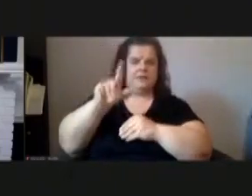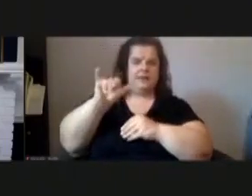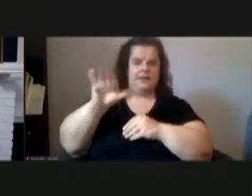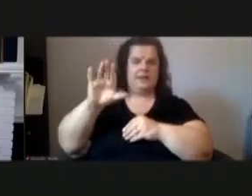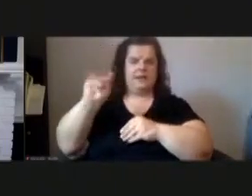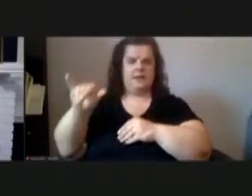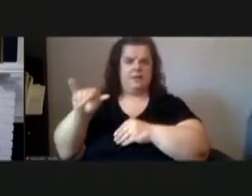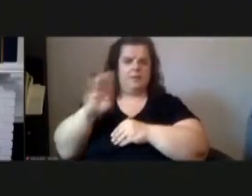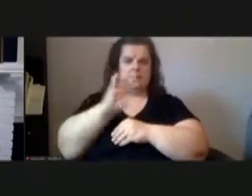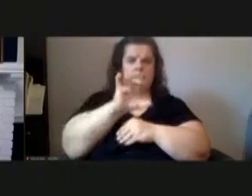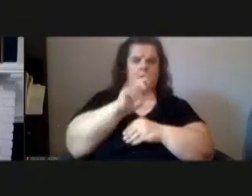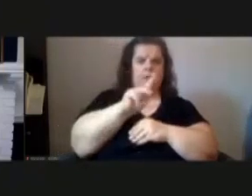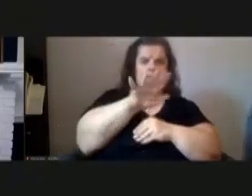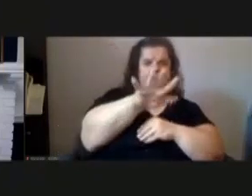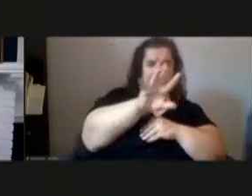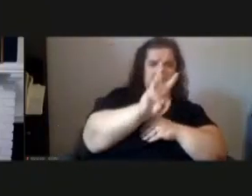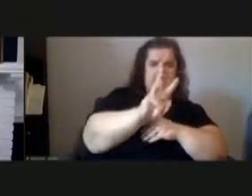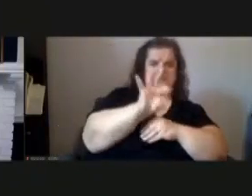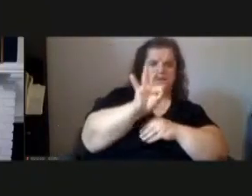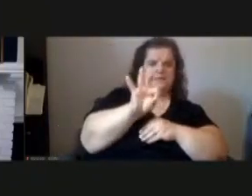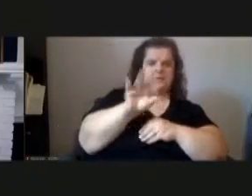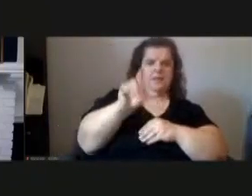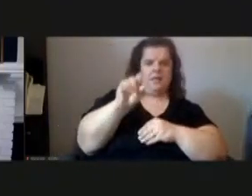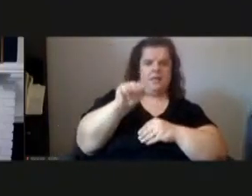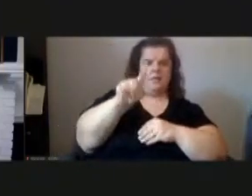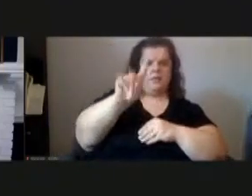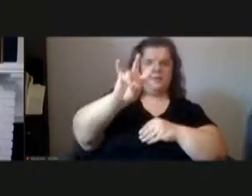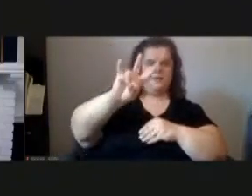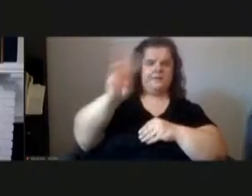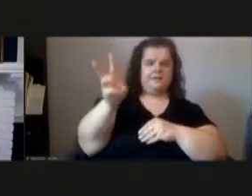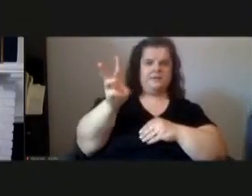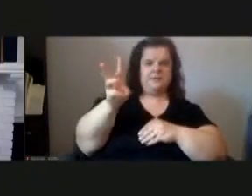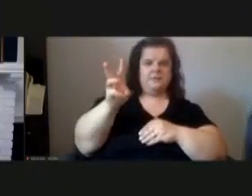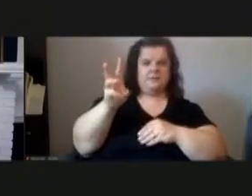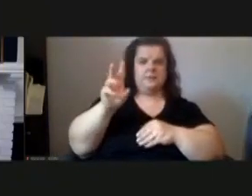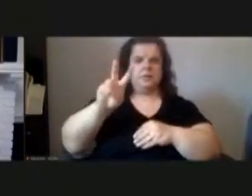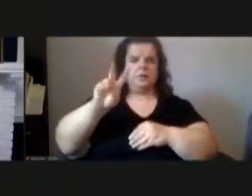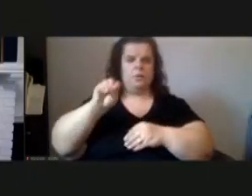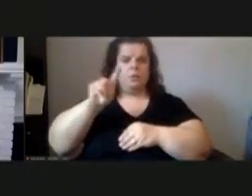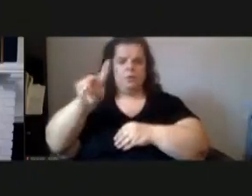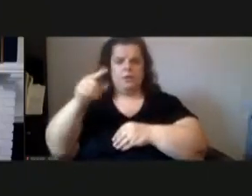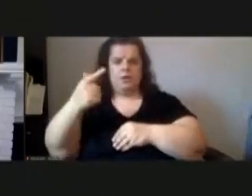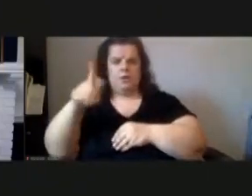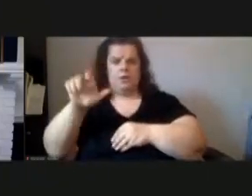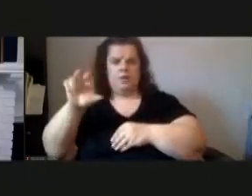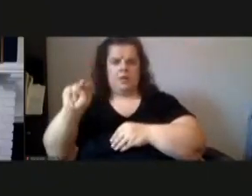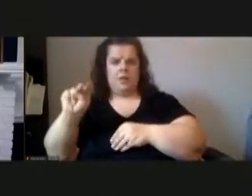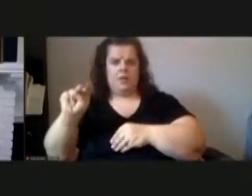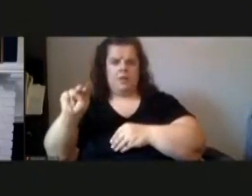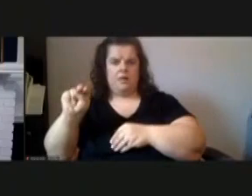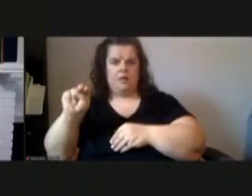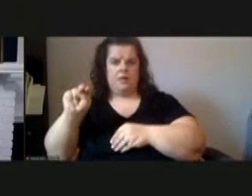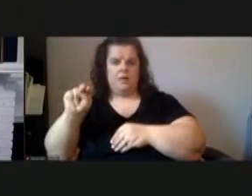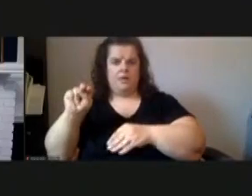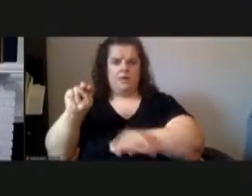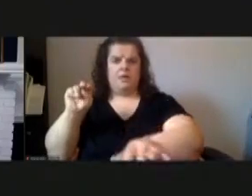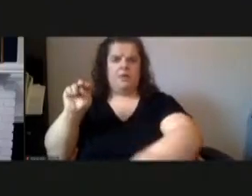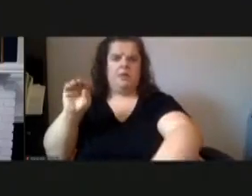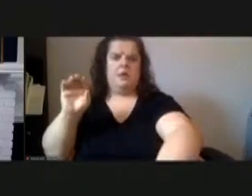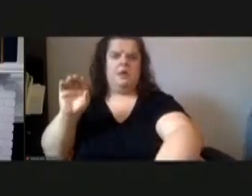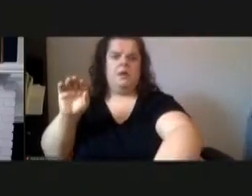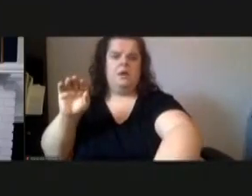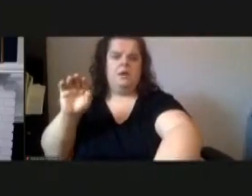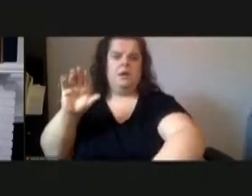as block 56f lot 176 located at 201 glenn college street